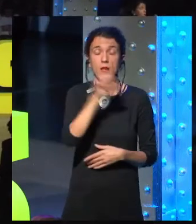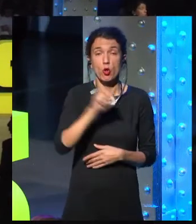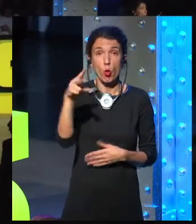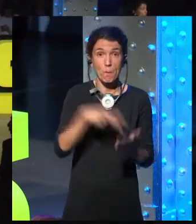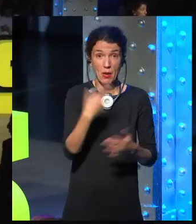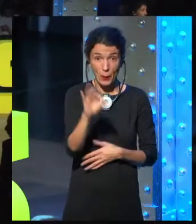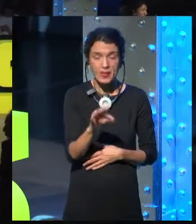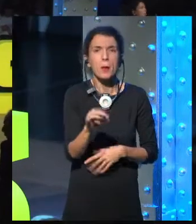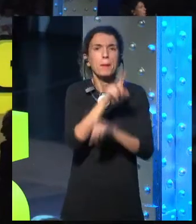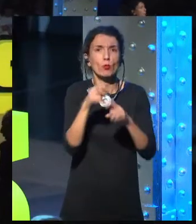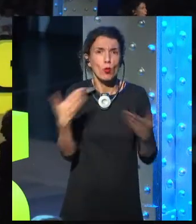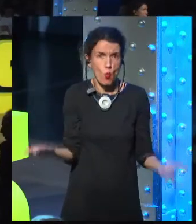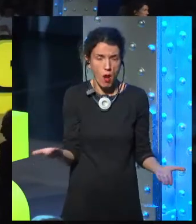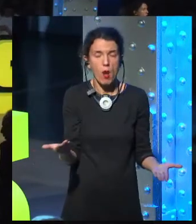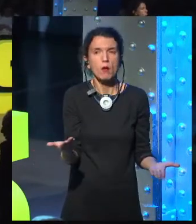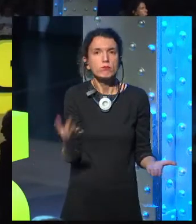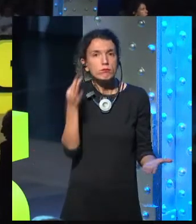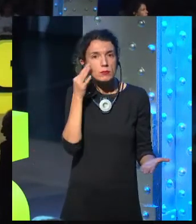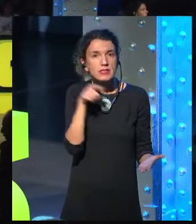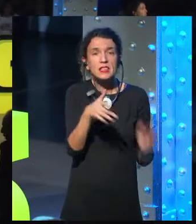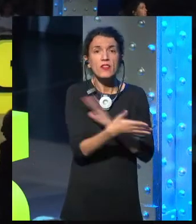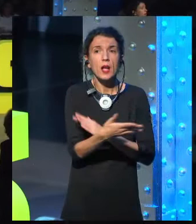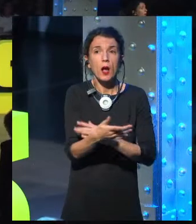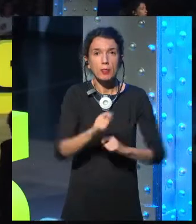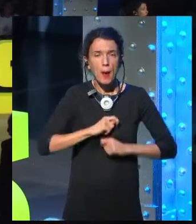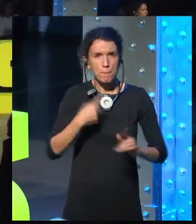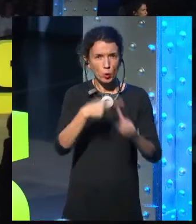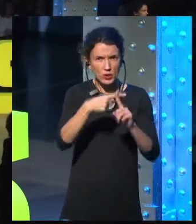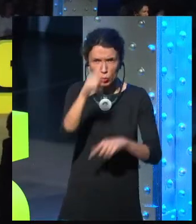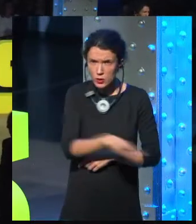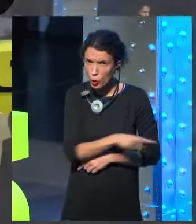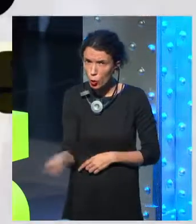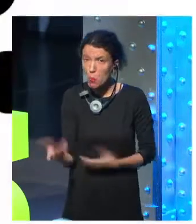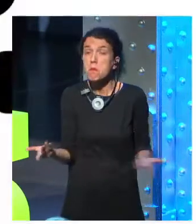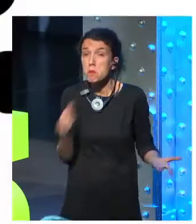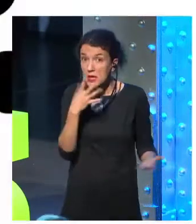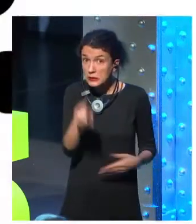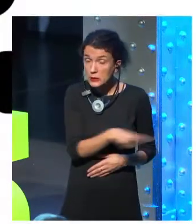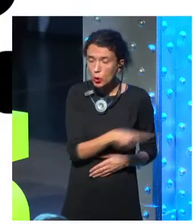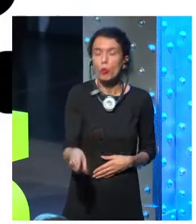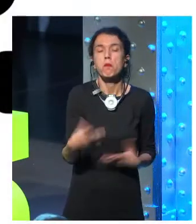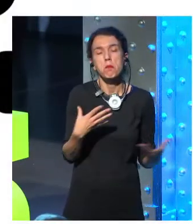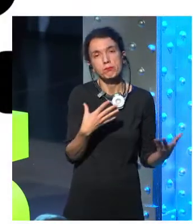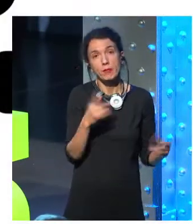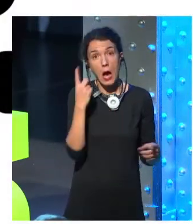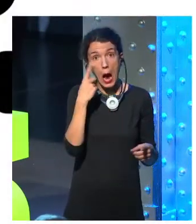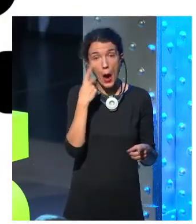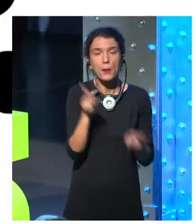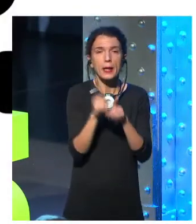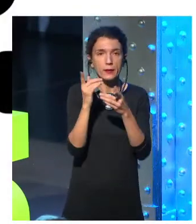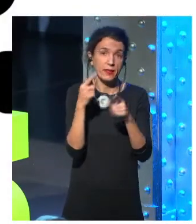consider different scenarios, like the smart watch that gives you the same notifications on your wrist as on your phone. And you have to